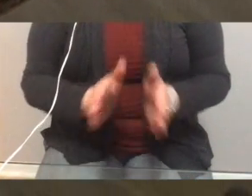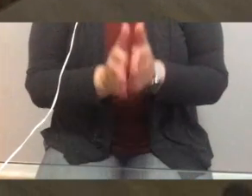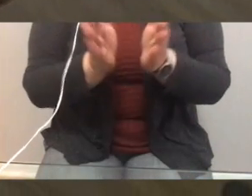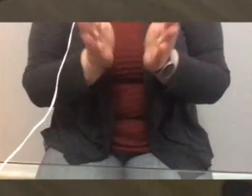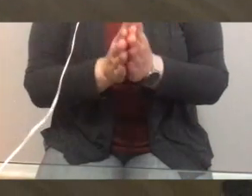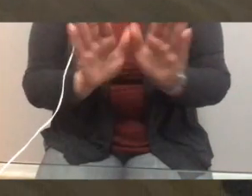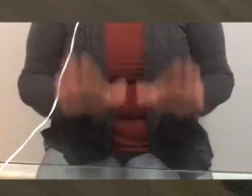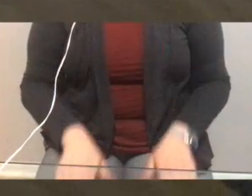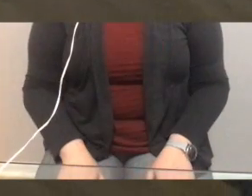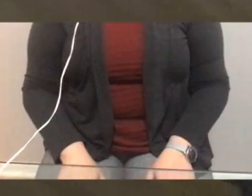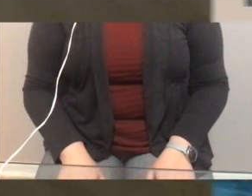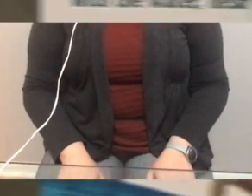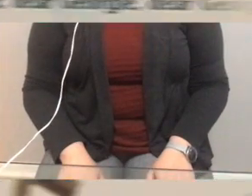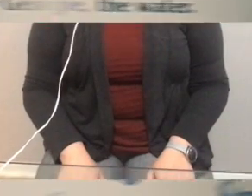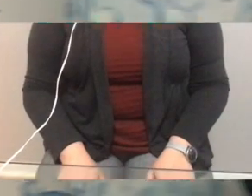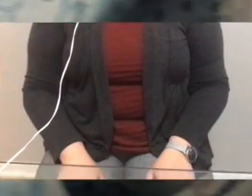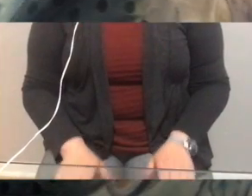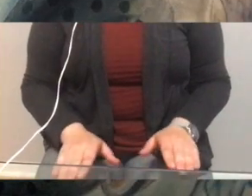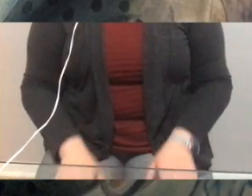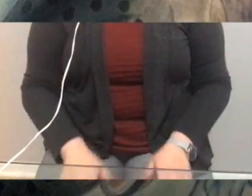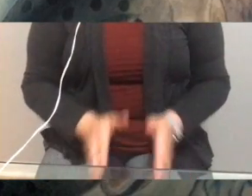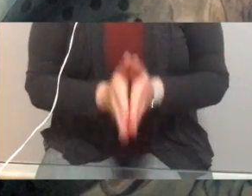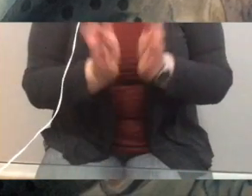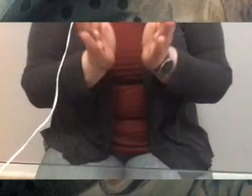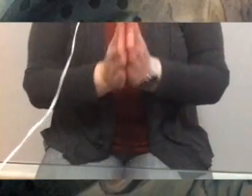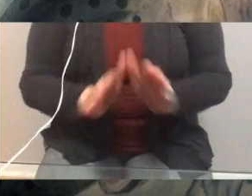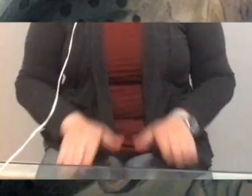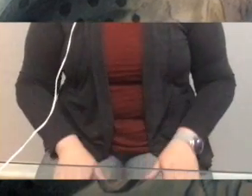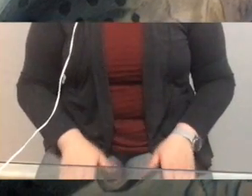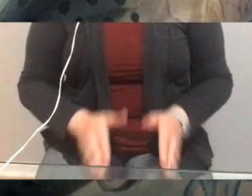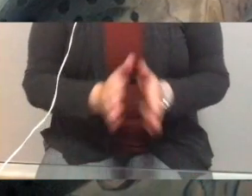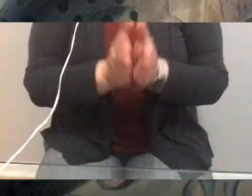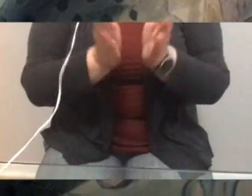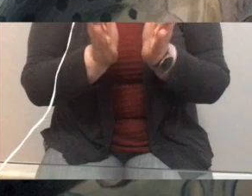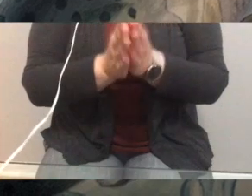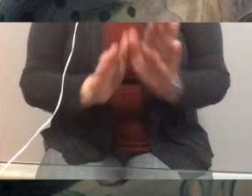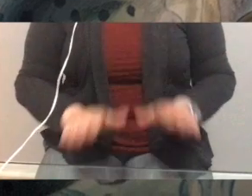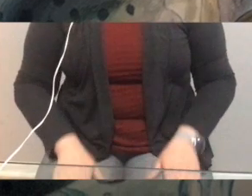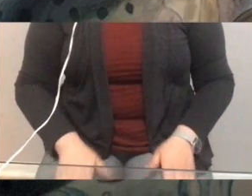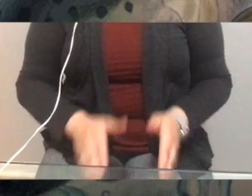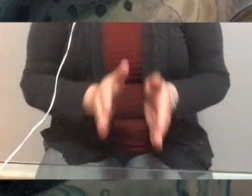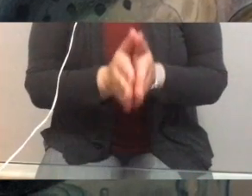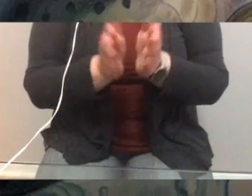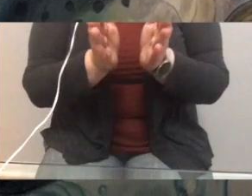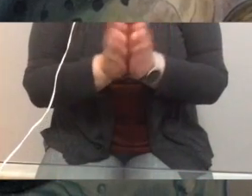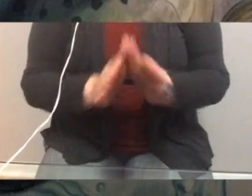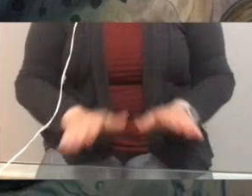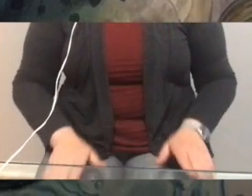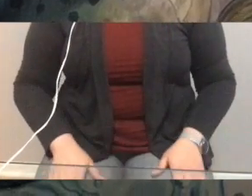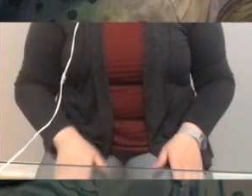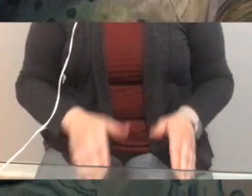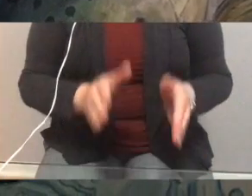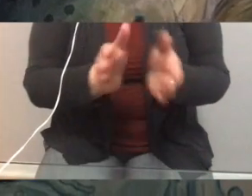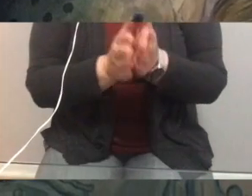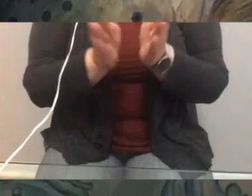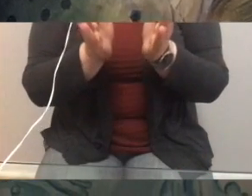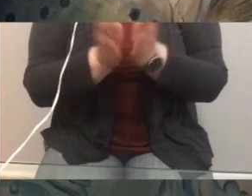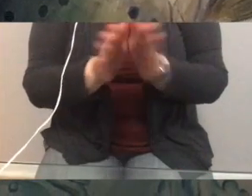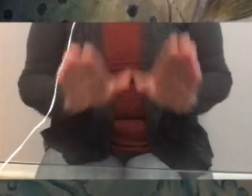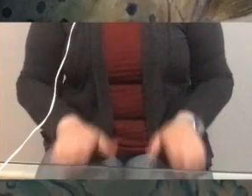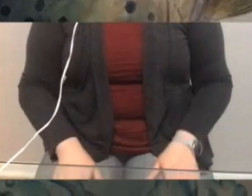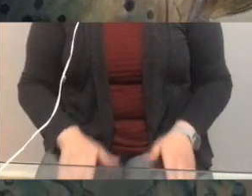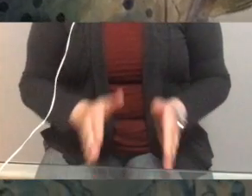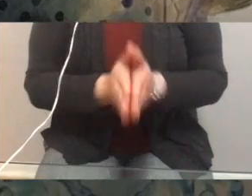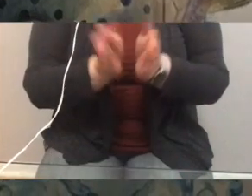Georgie wet it with what shall I wet it dear Liza dear Liza